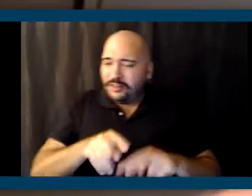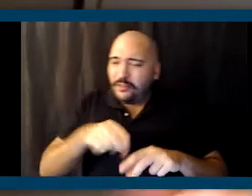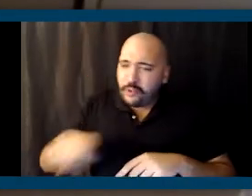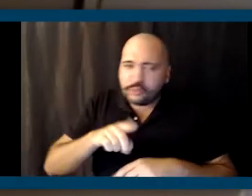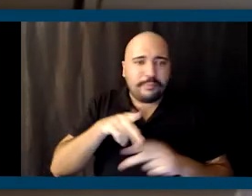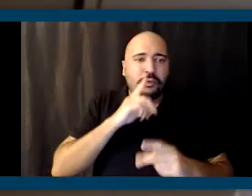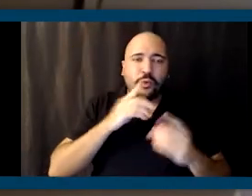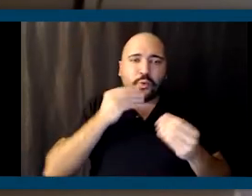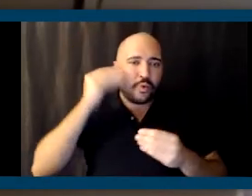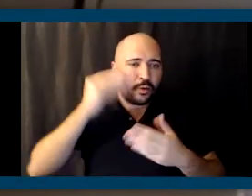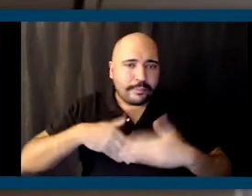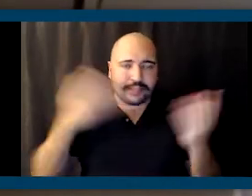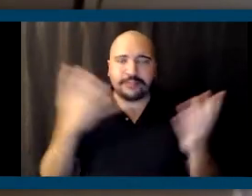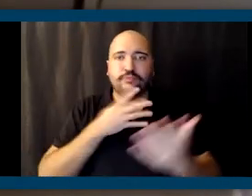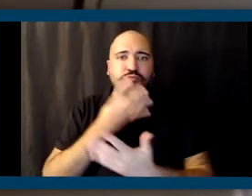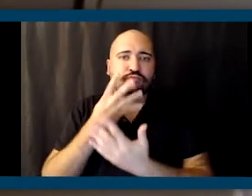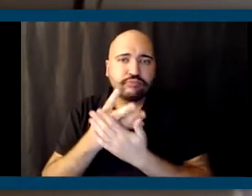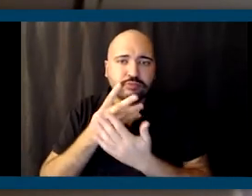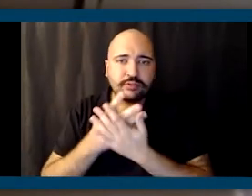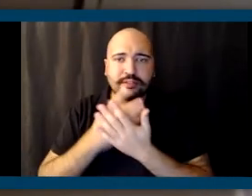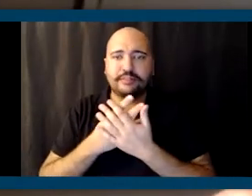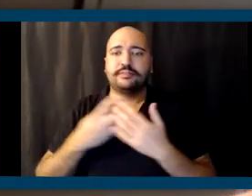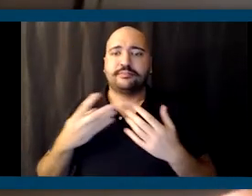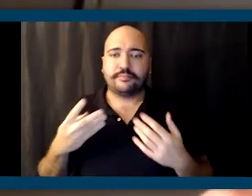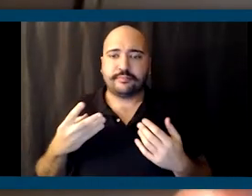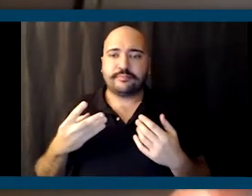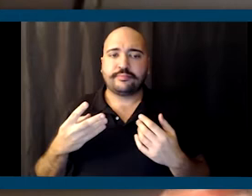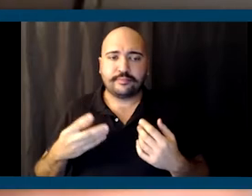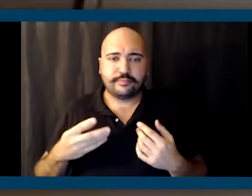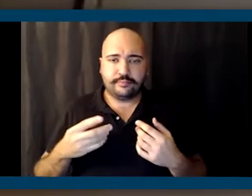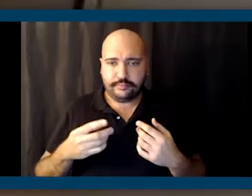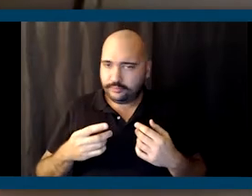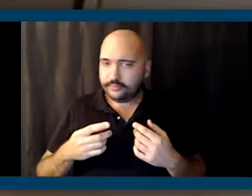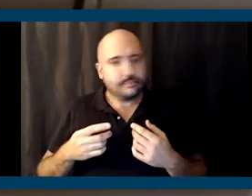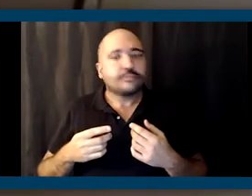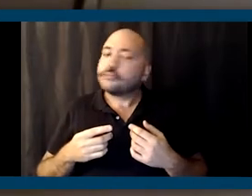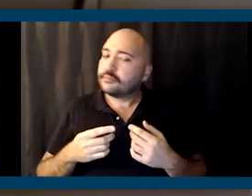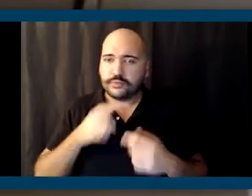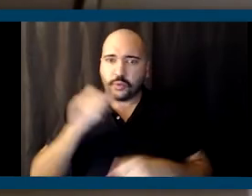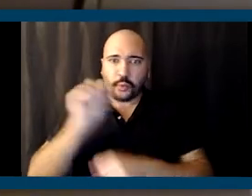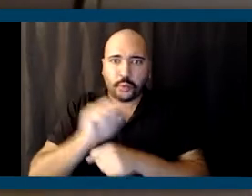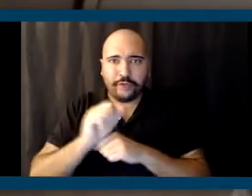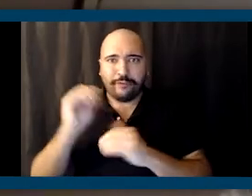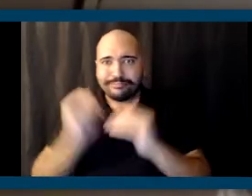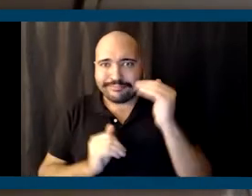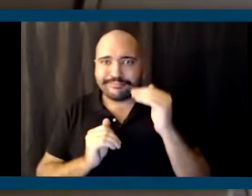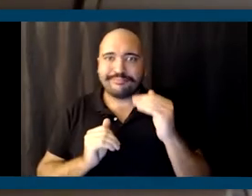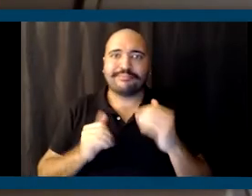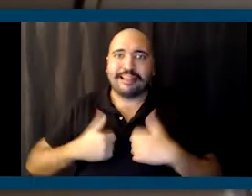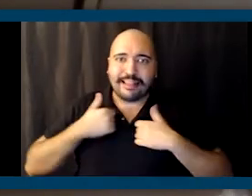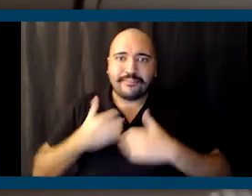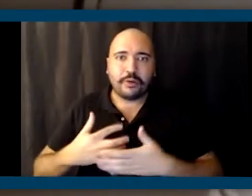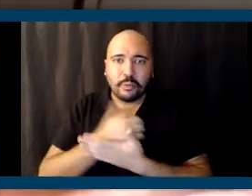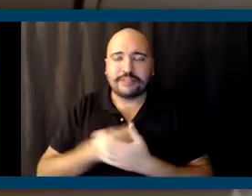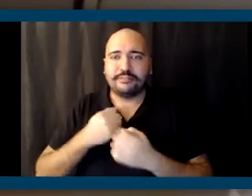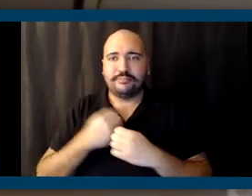are incarcerated, who are, who are working for less than 11 wage and making sure that